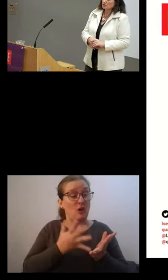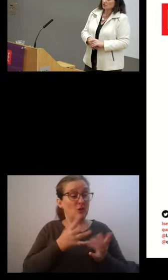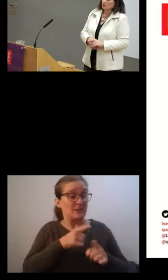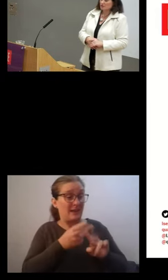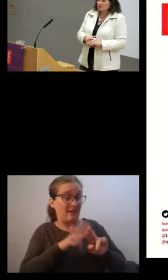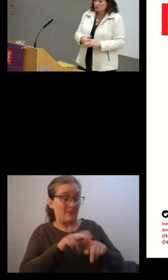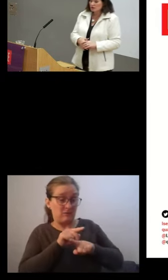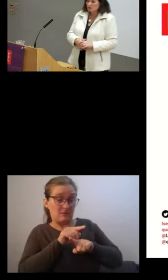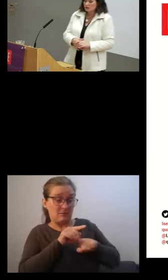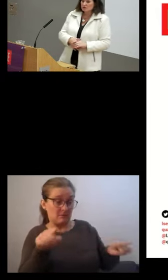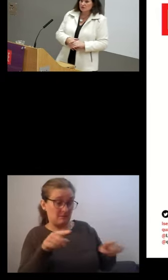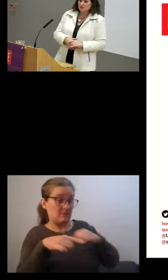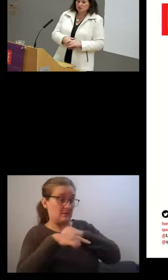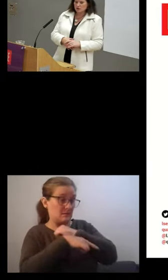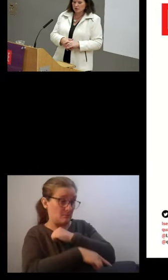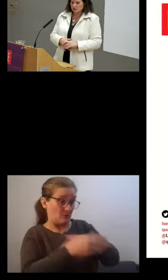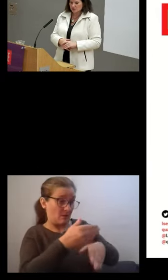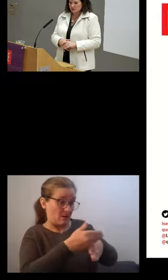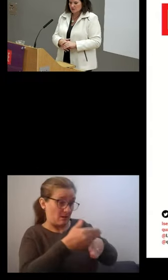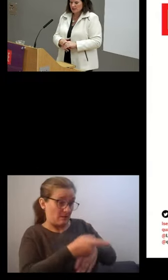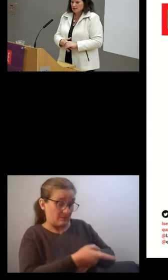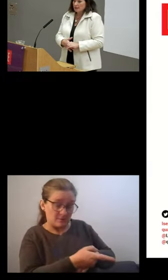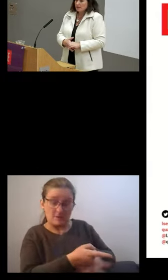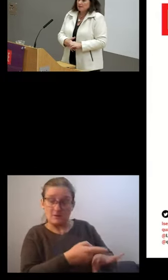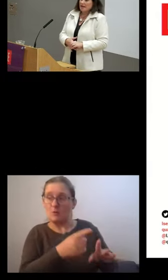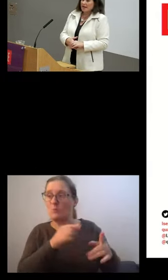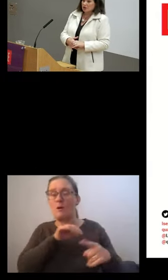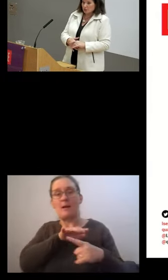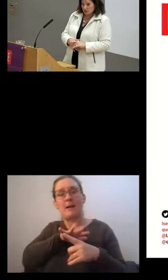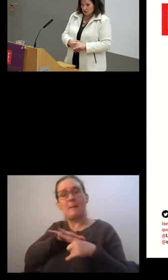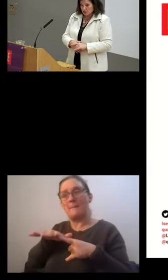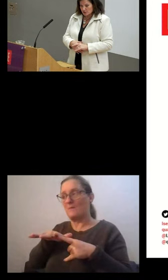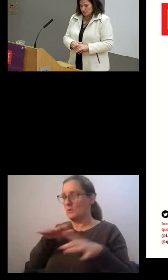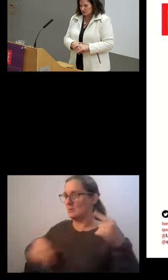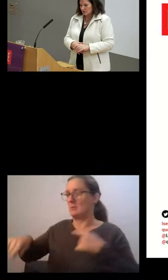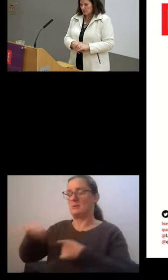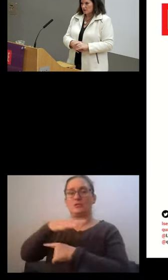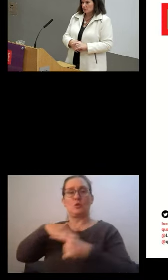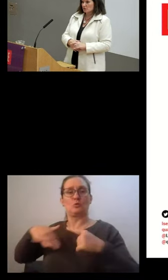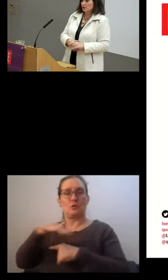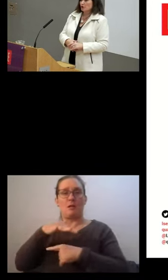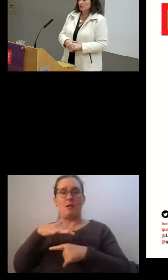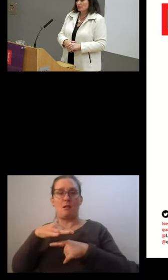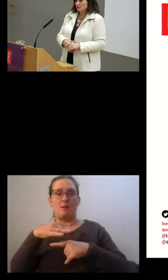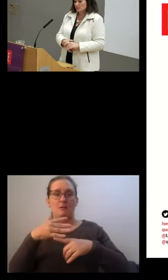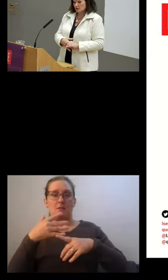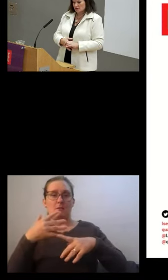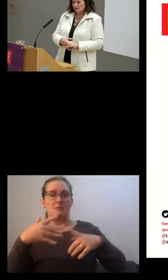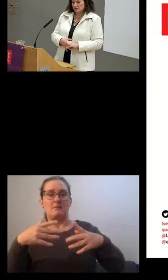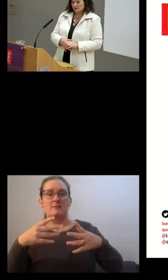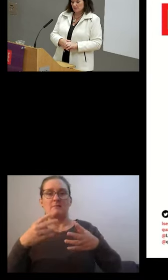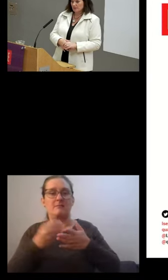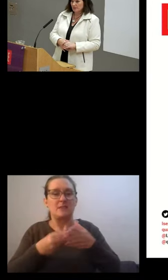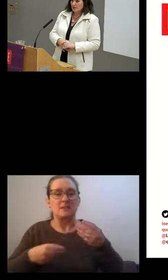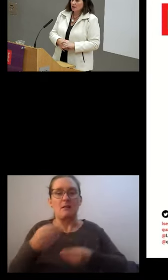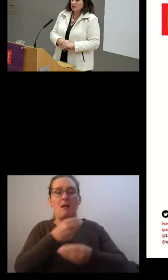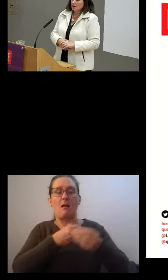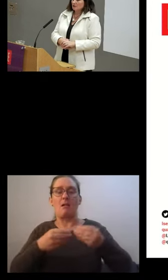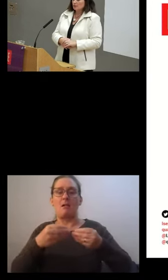employment, so the fiscal costs, the social costs, the economic costs, both in terms of growth and productivity.